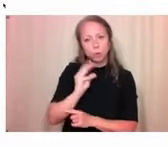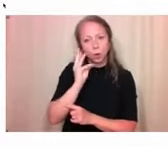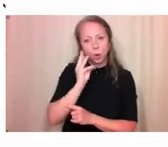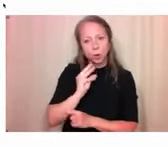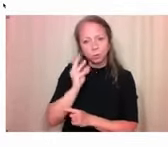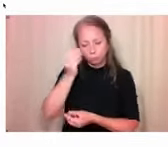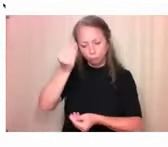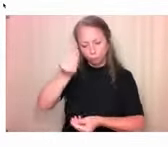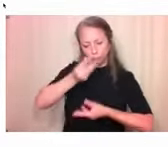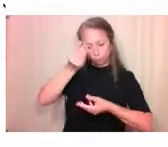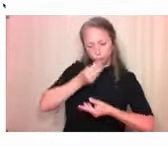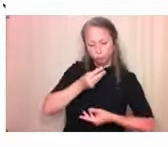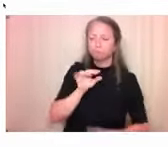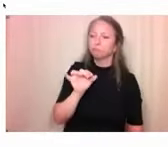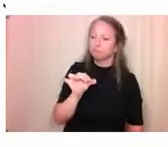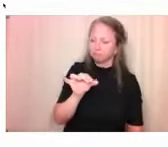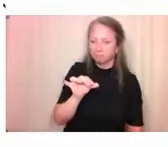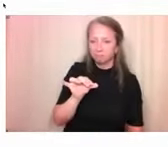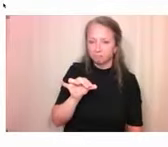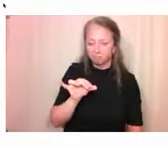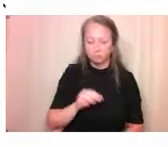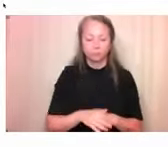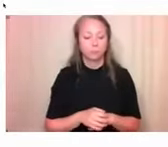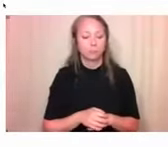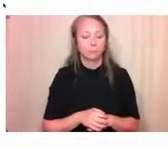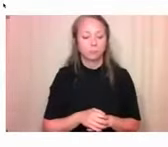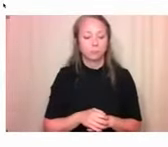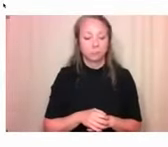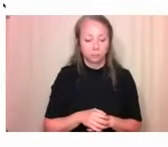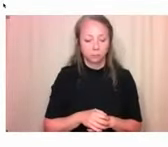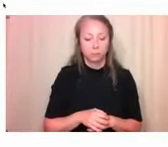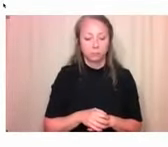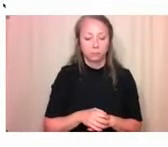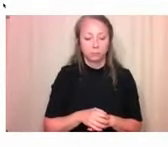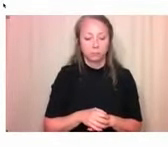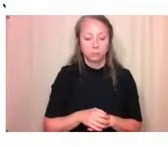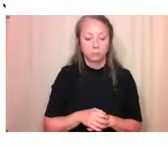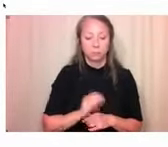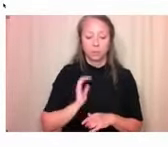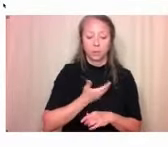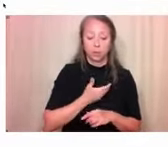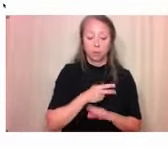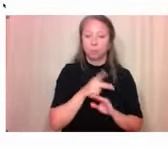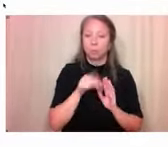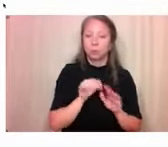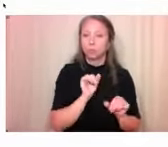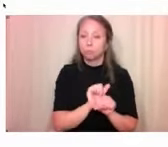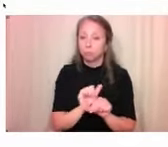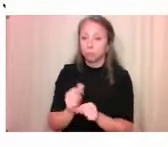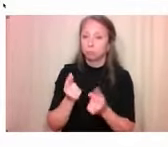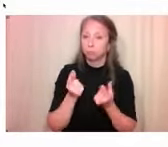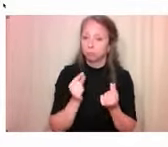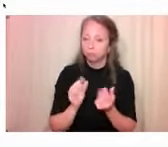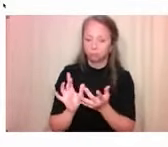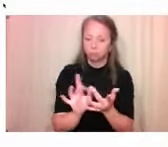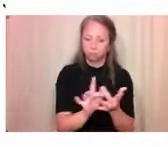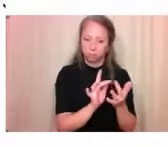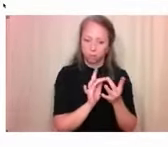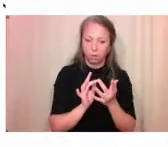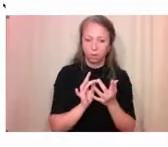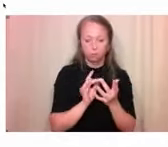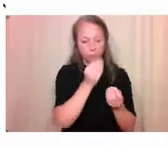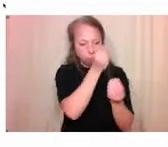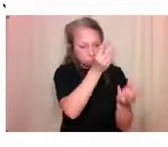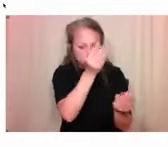And we perform outreach to share what we learn through our projects and advocate for greater awareness of these inequities and how we could